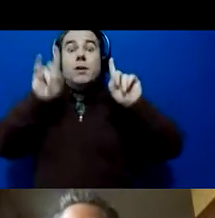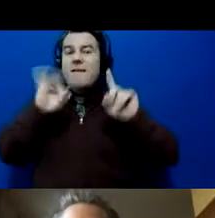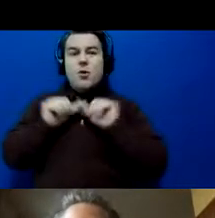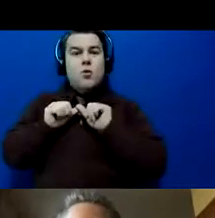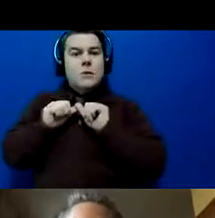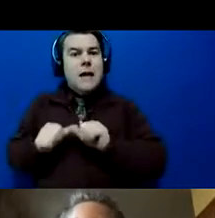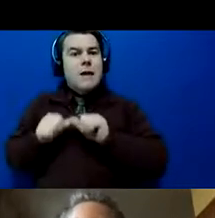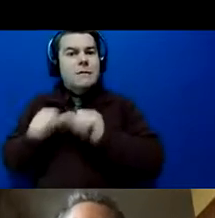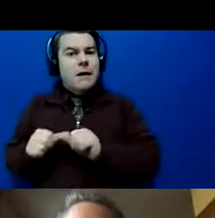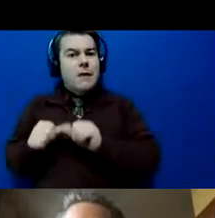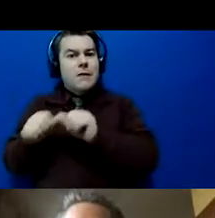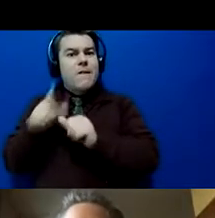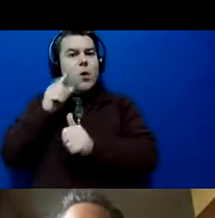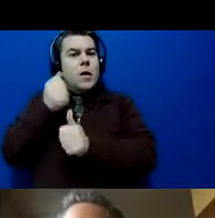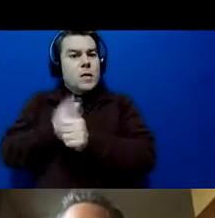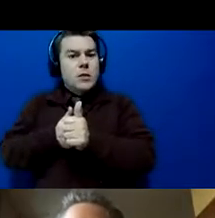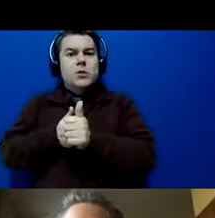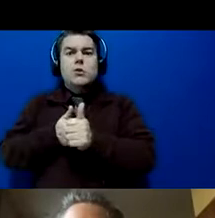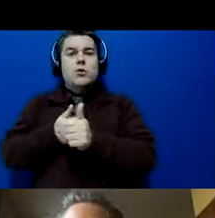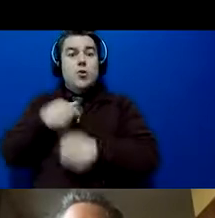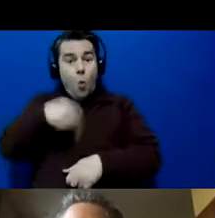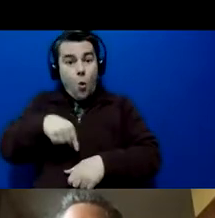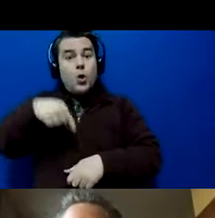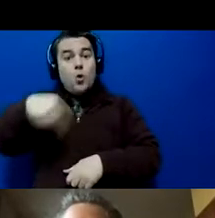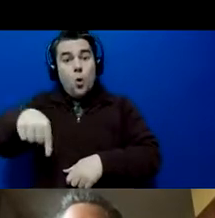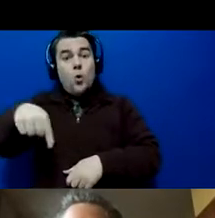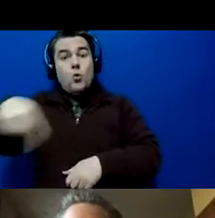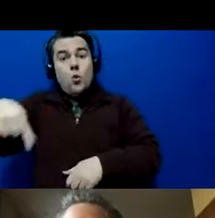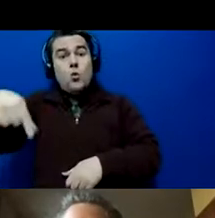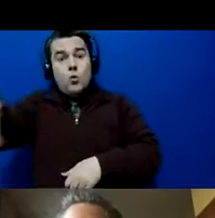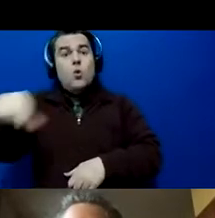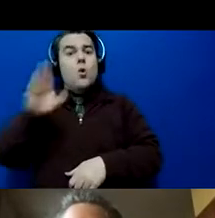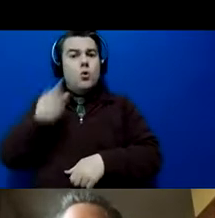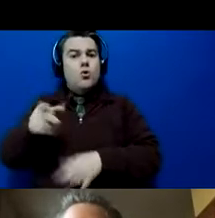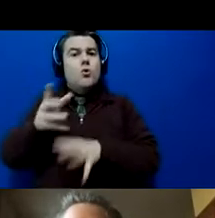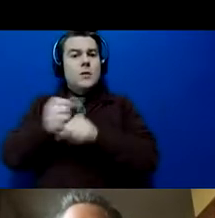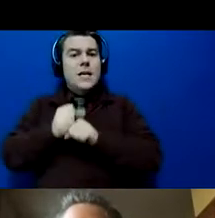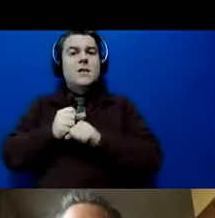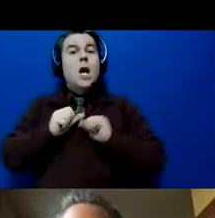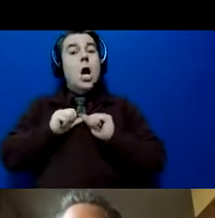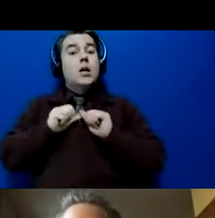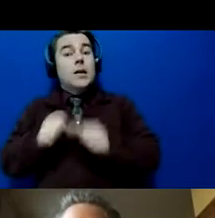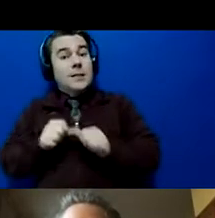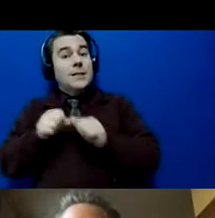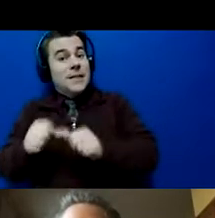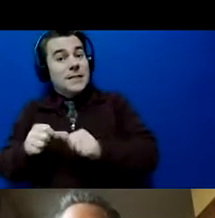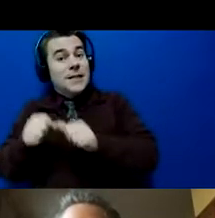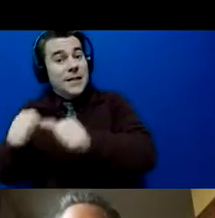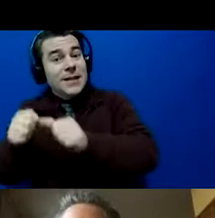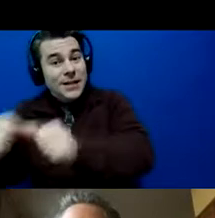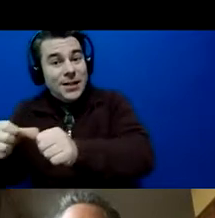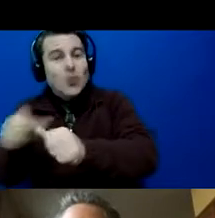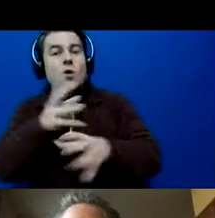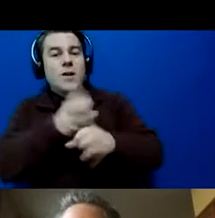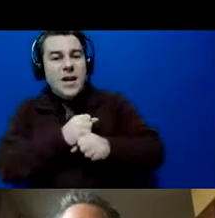every quarter, you are getting a consistent for consistently staying there, you get a prize.